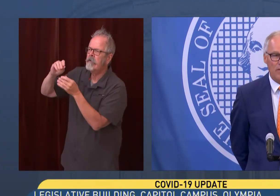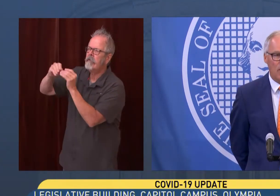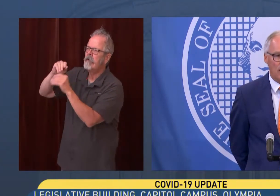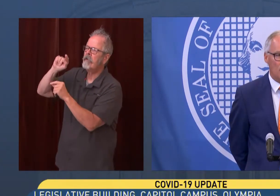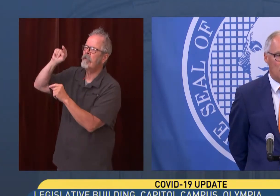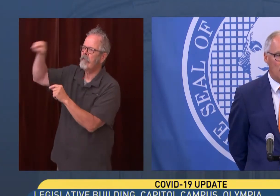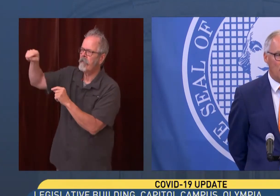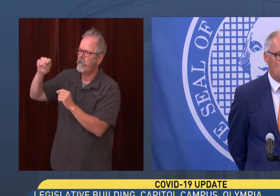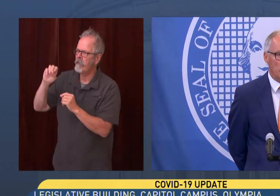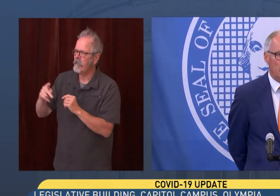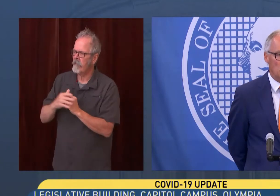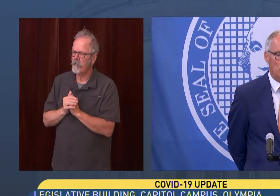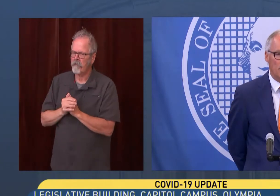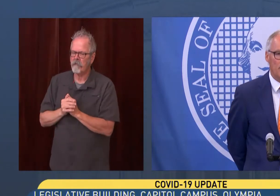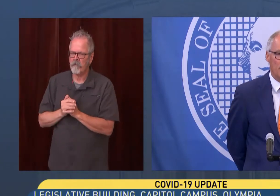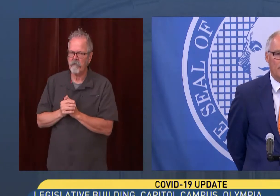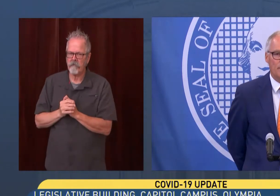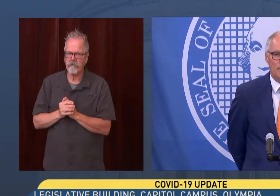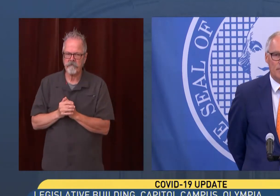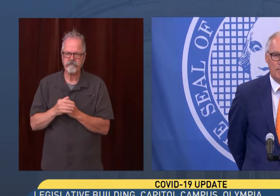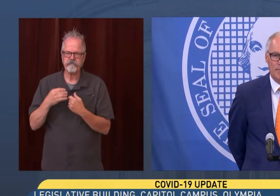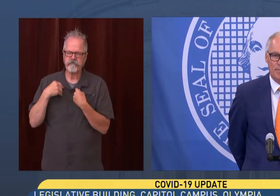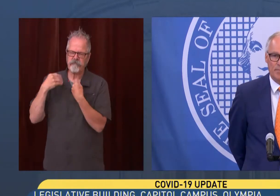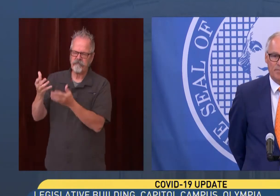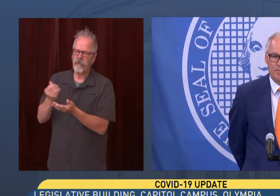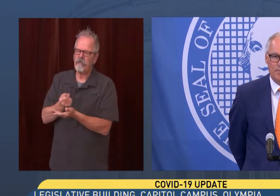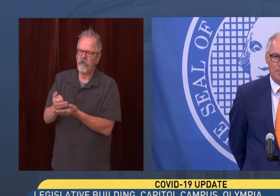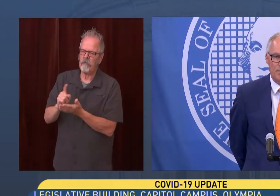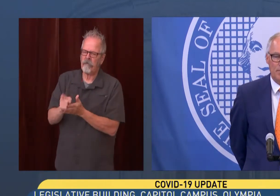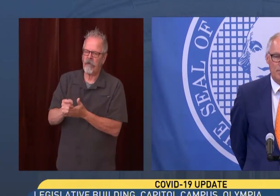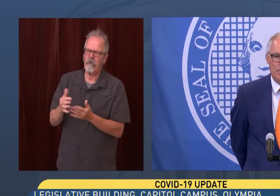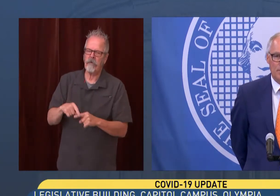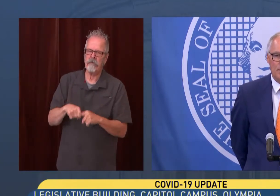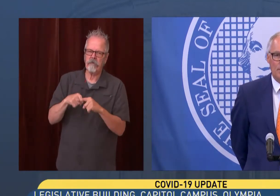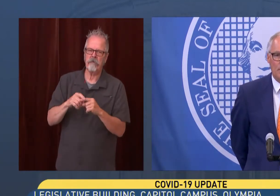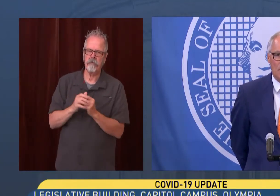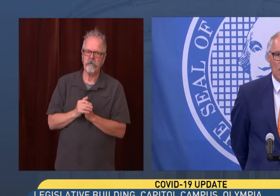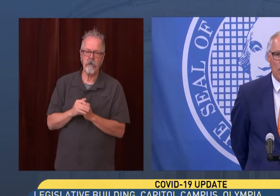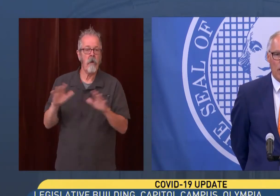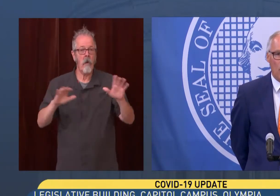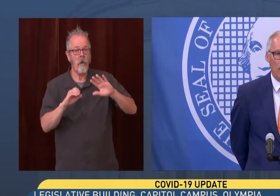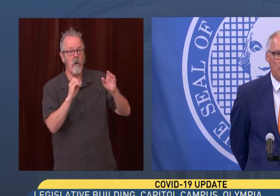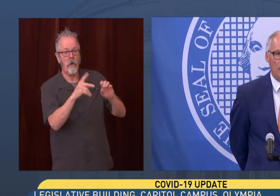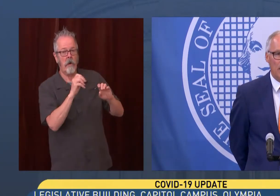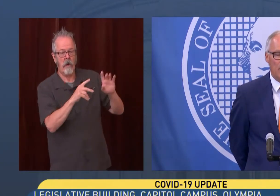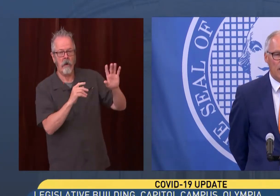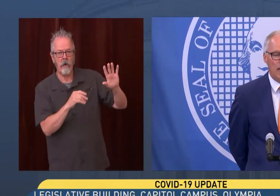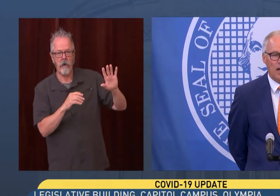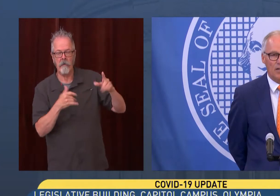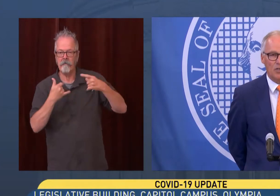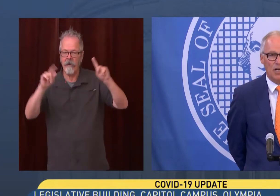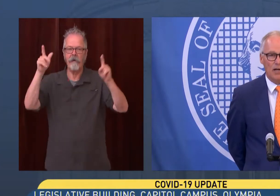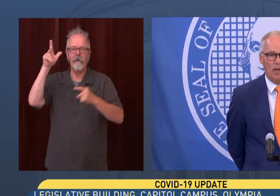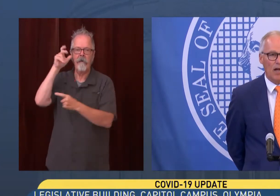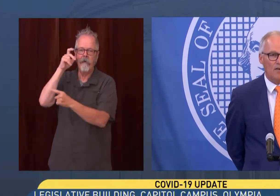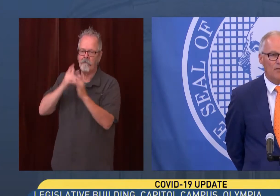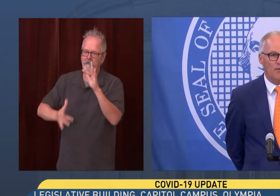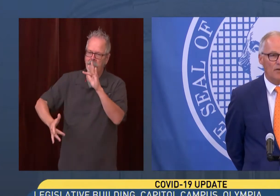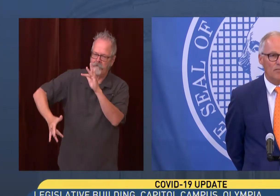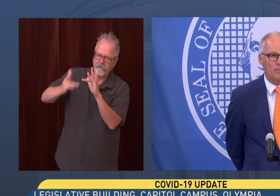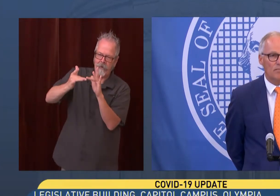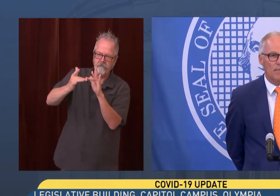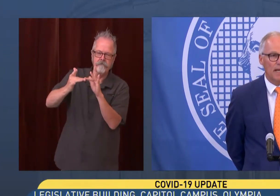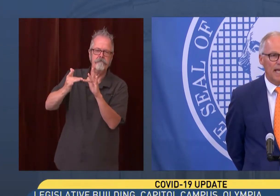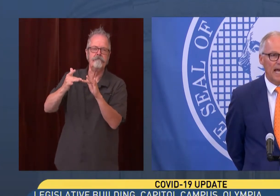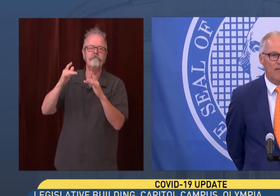Why don't we give Dr. Shah a few seconds here. Oh, okay. There we go. We can hear you again, Dr. Shah. lost